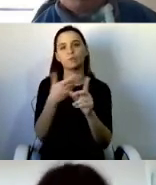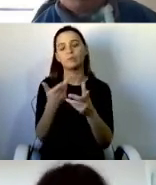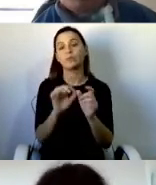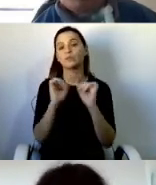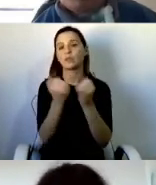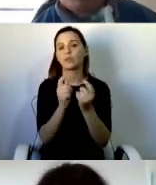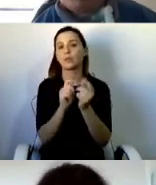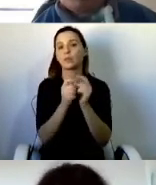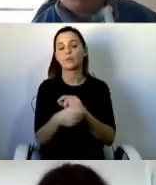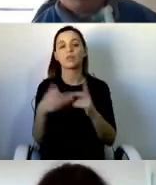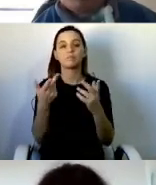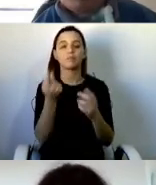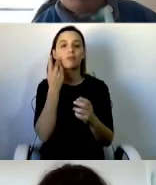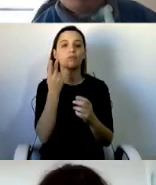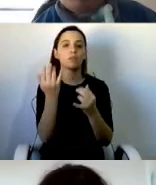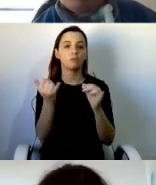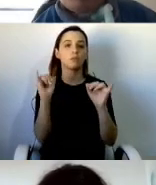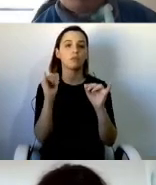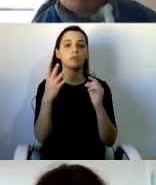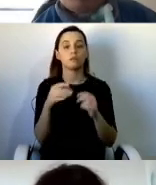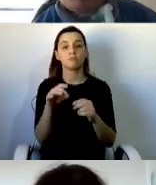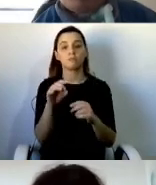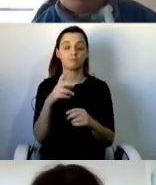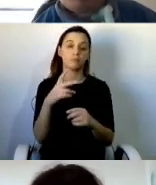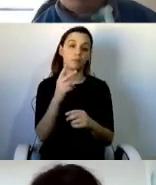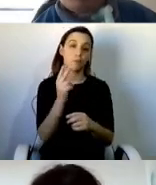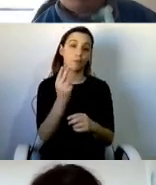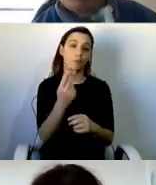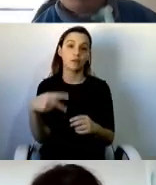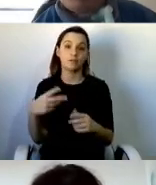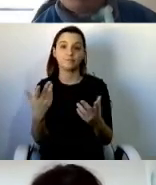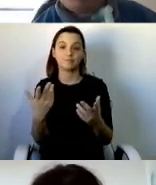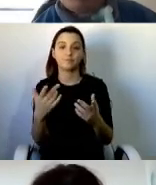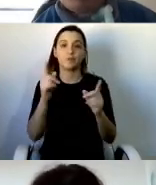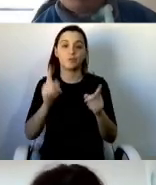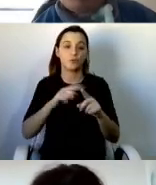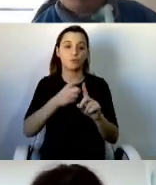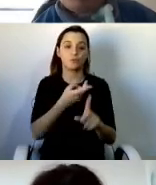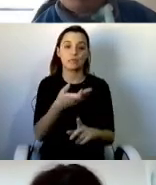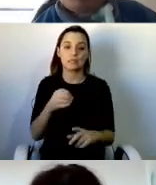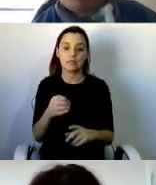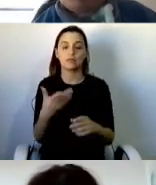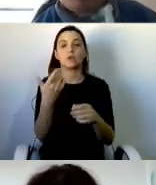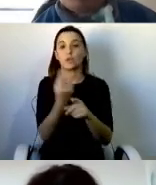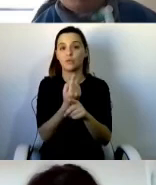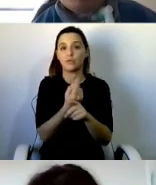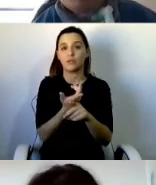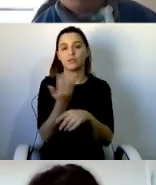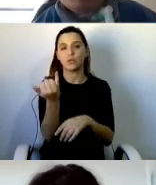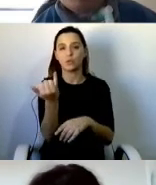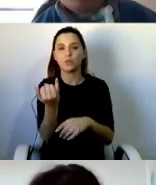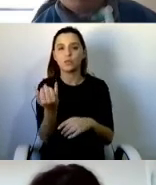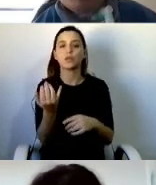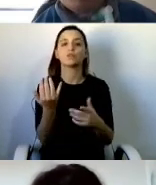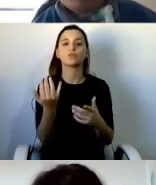1970s. Services were institutional, paternalistic, very